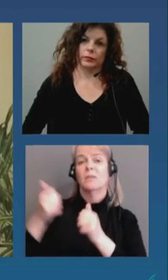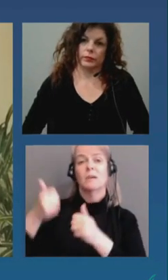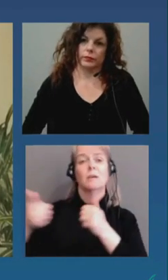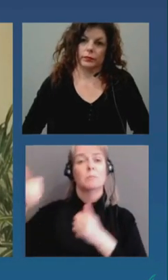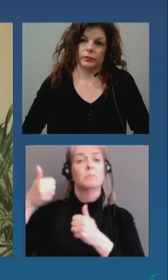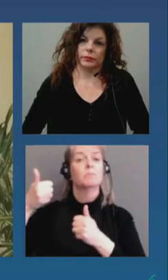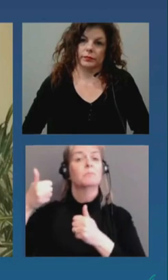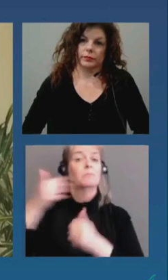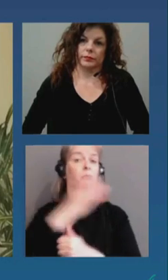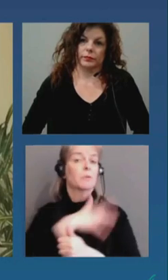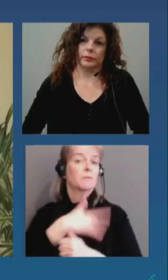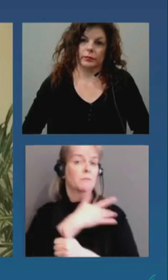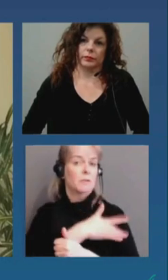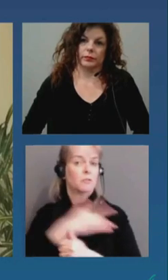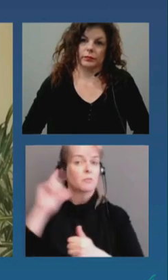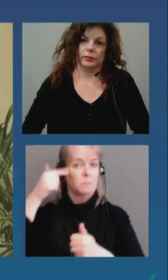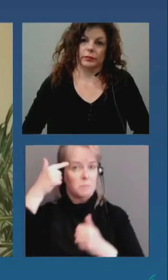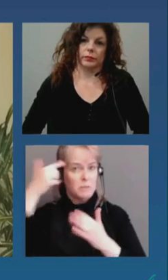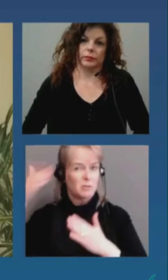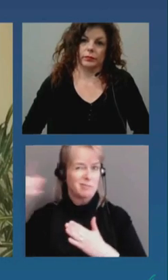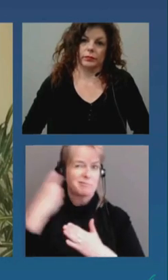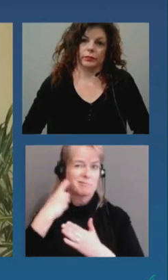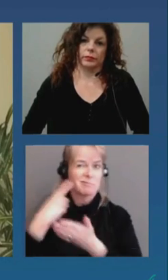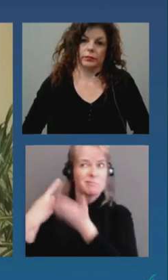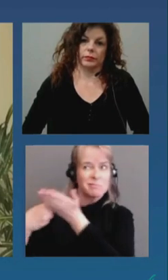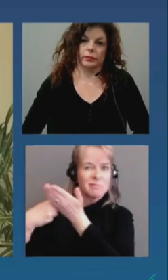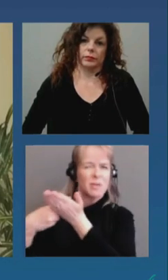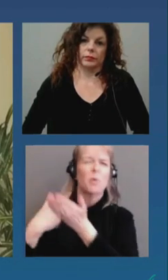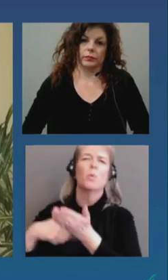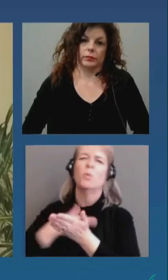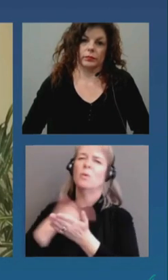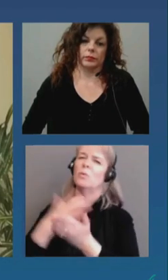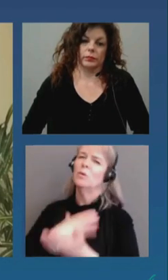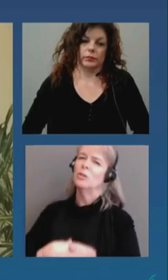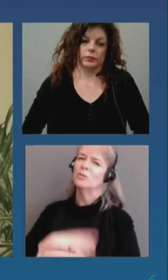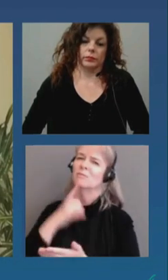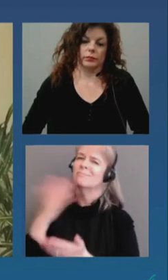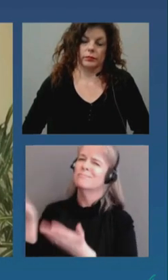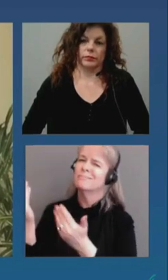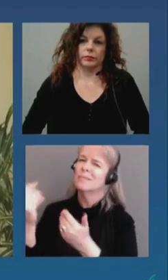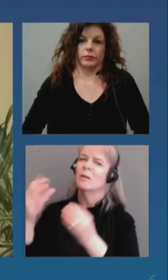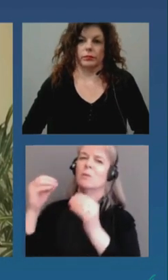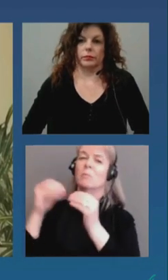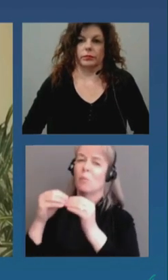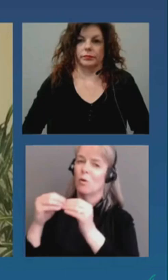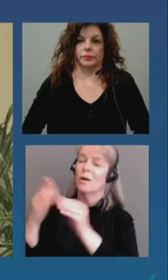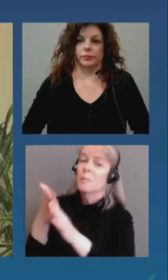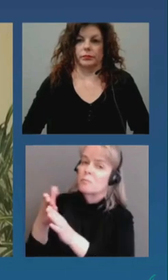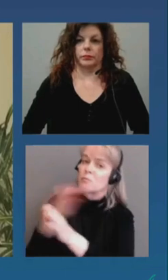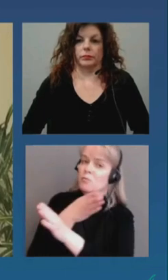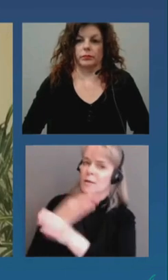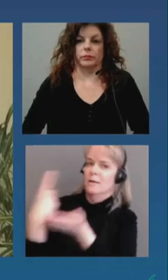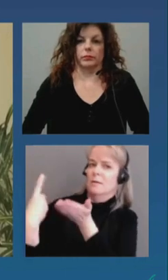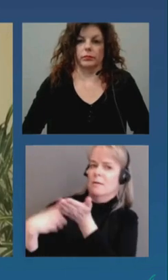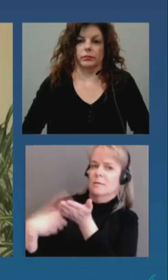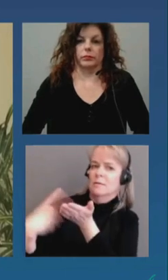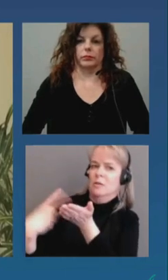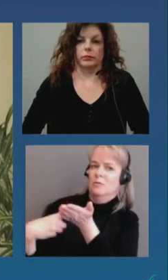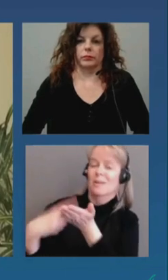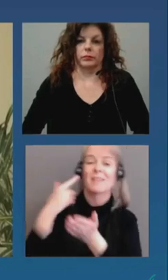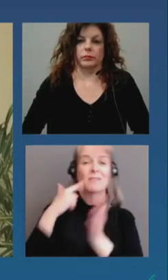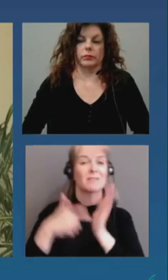is the need for greater pre-consultation when a major decision like we saw on friday was coming about